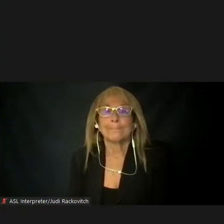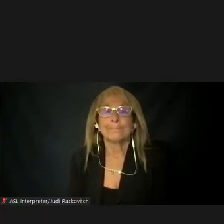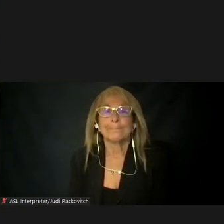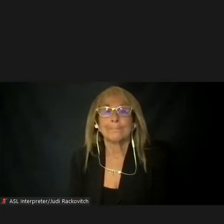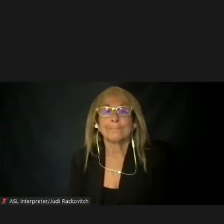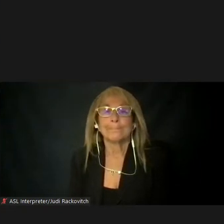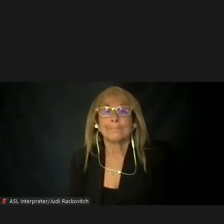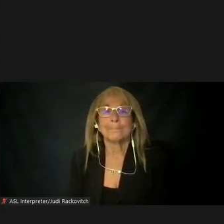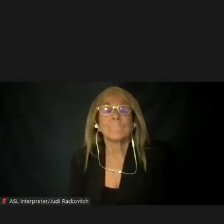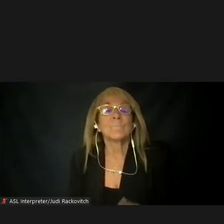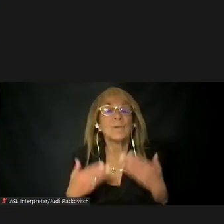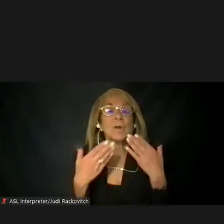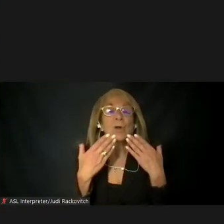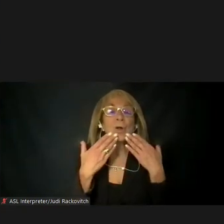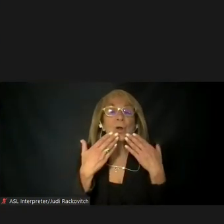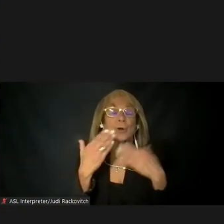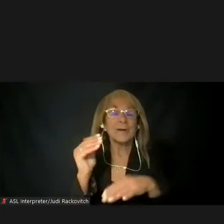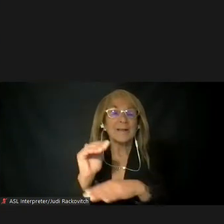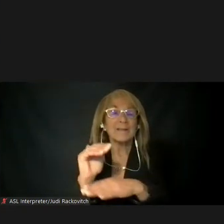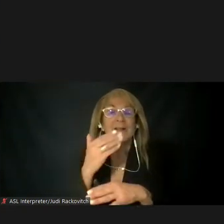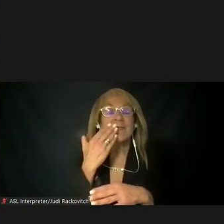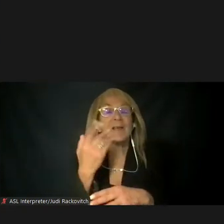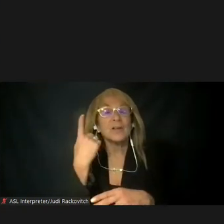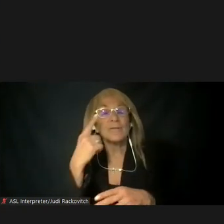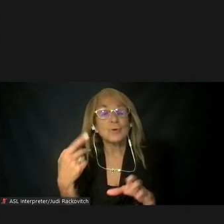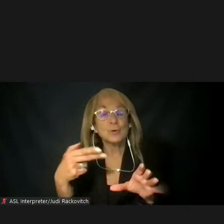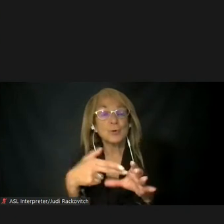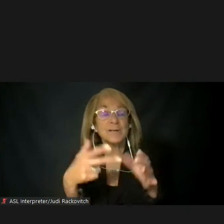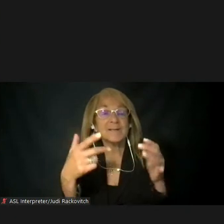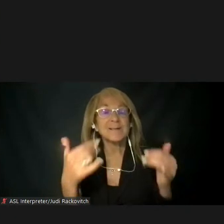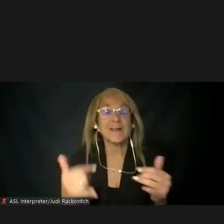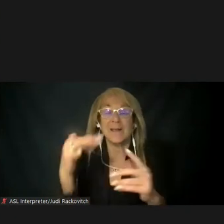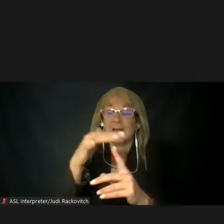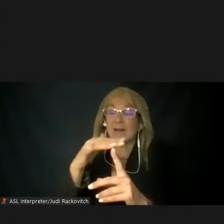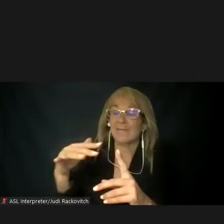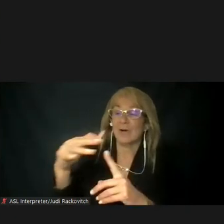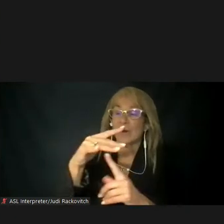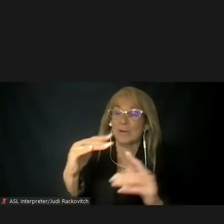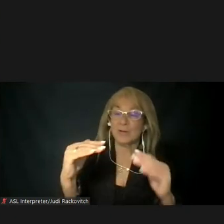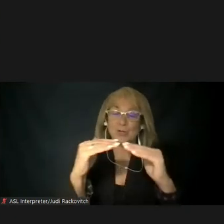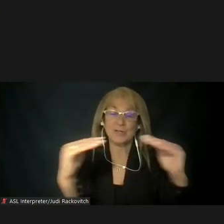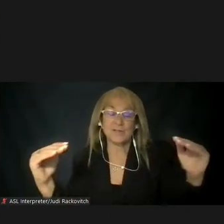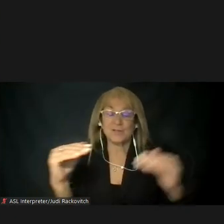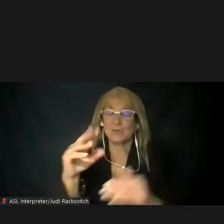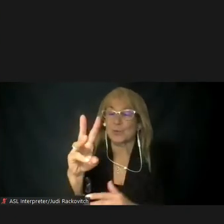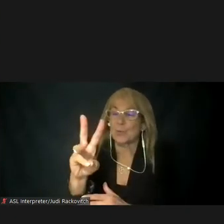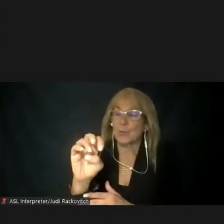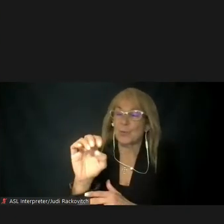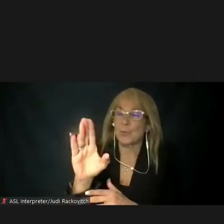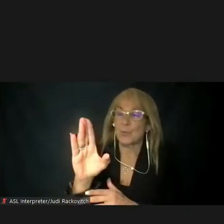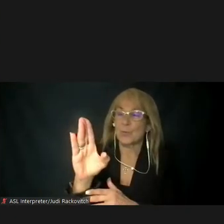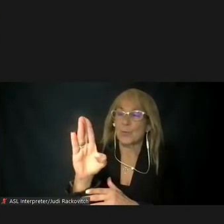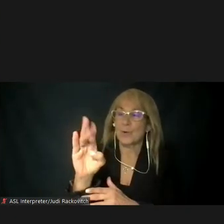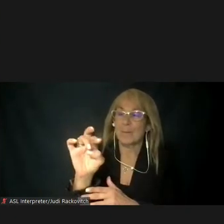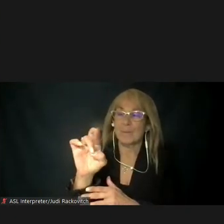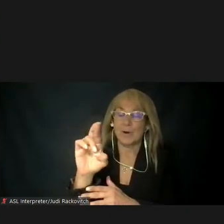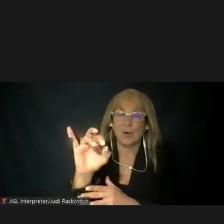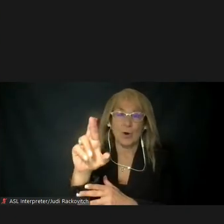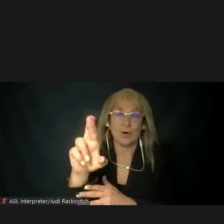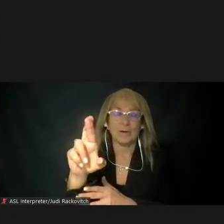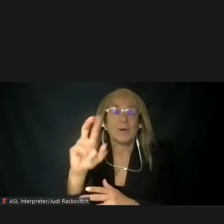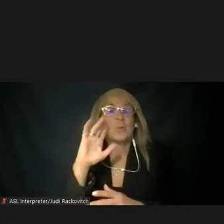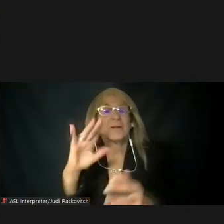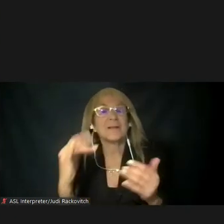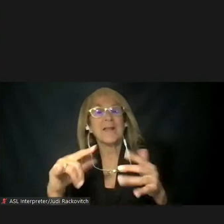Good evening, and thank you for joining today's environmental justice webinar. We will now begin the webinar.